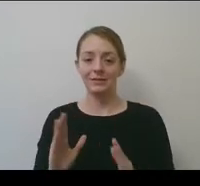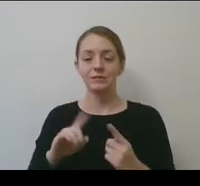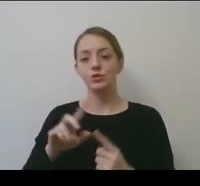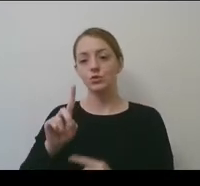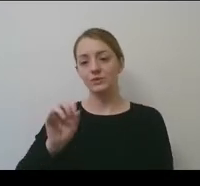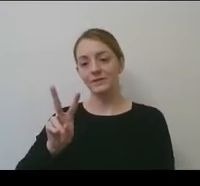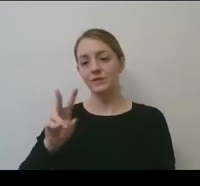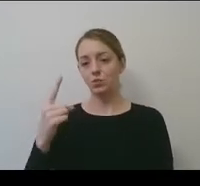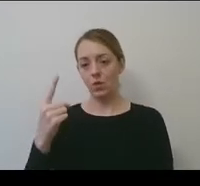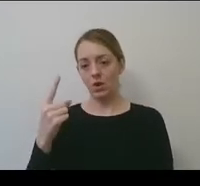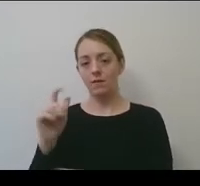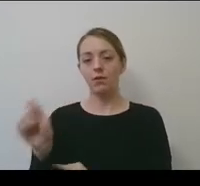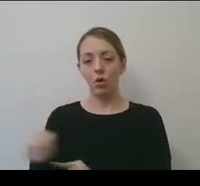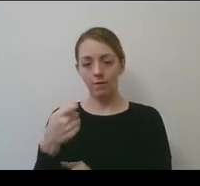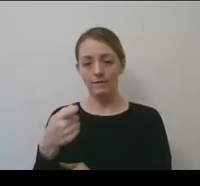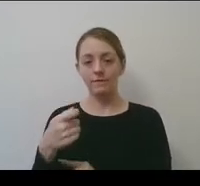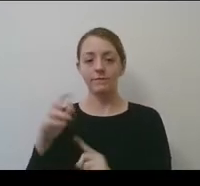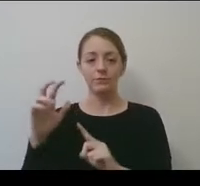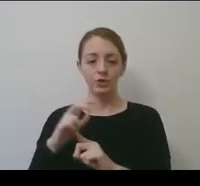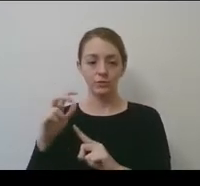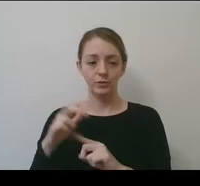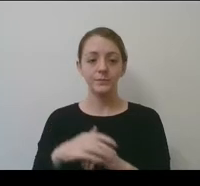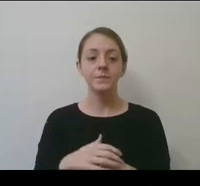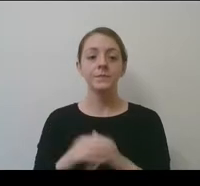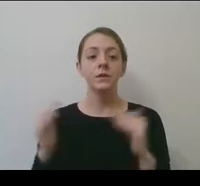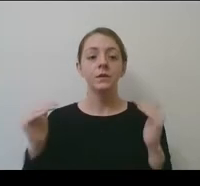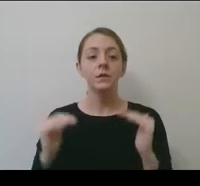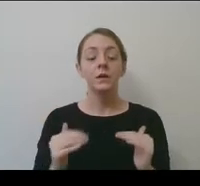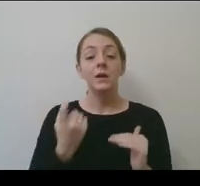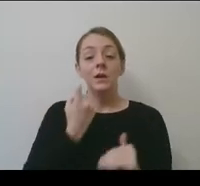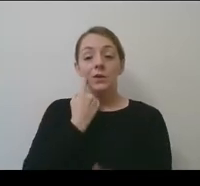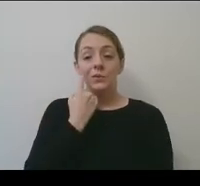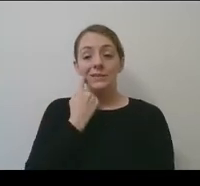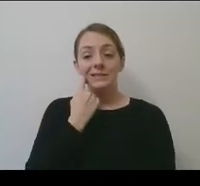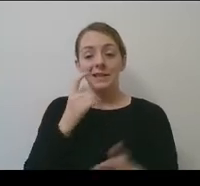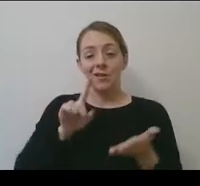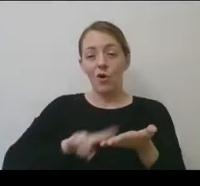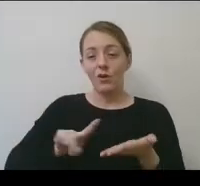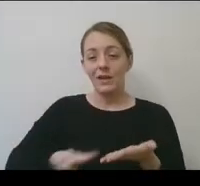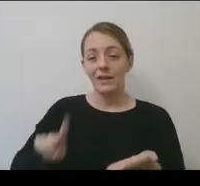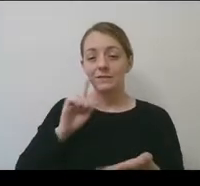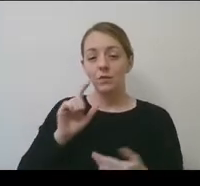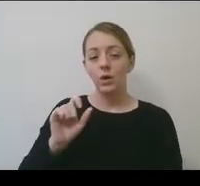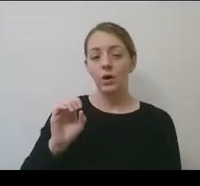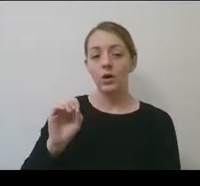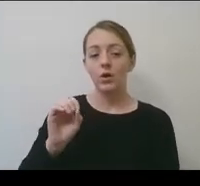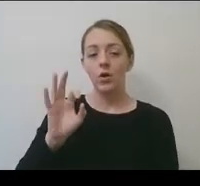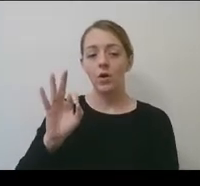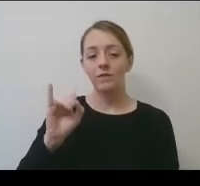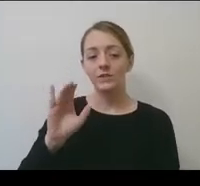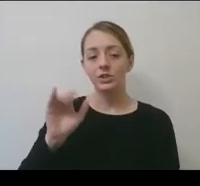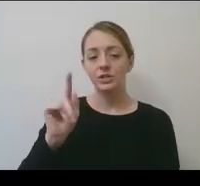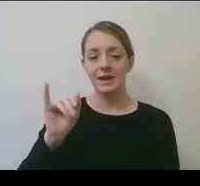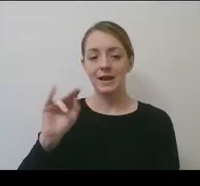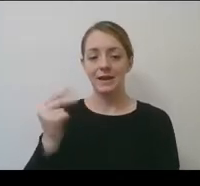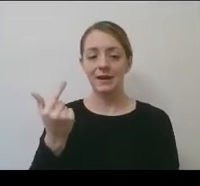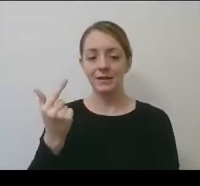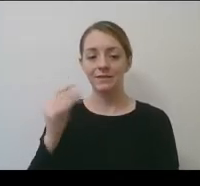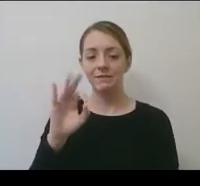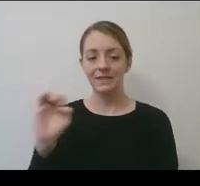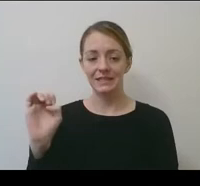Uh, then we recently completed, uh, an audit of officiating fees and we found that, um, we, we had some